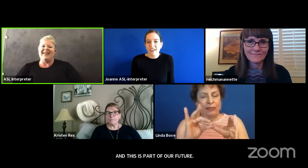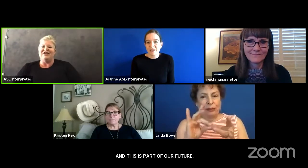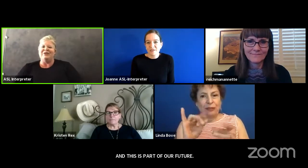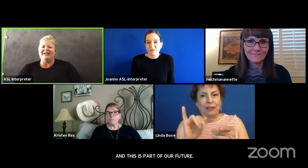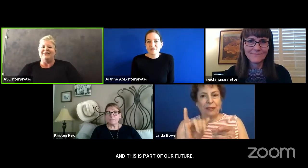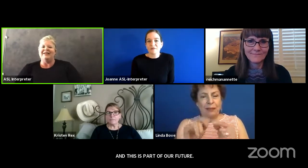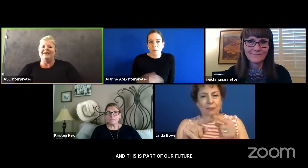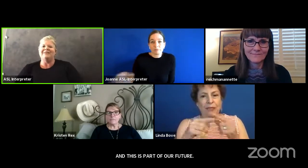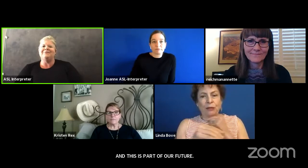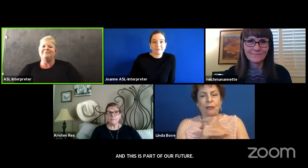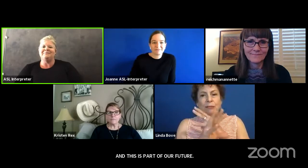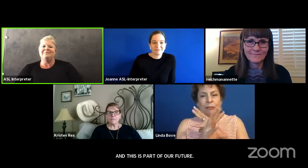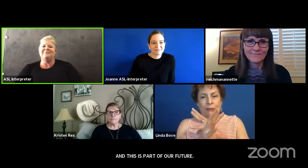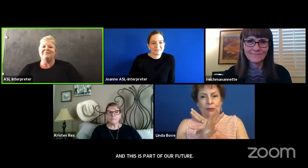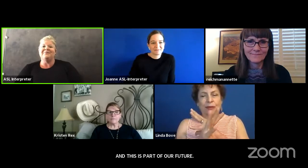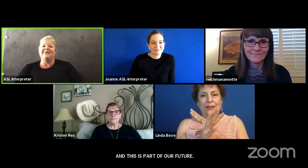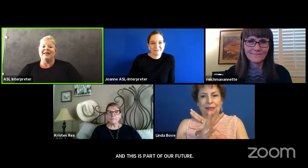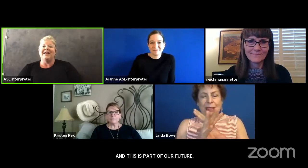Thank you, David.